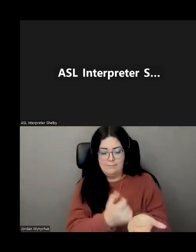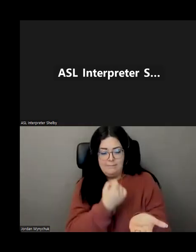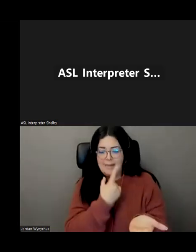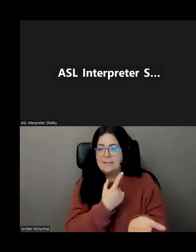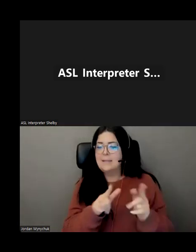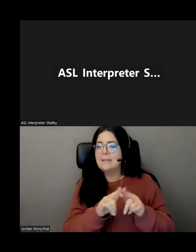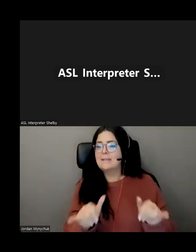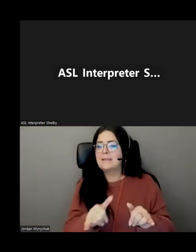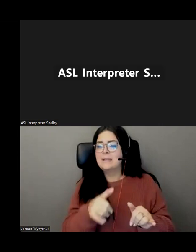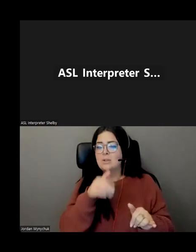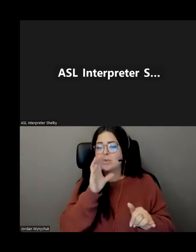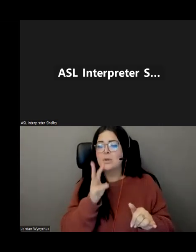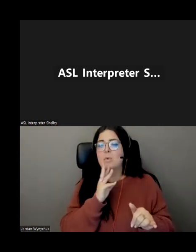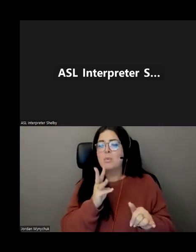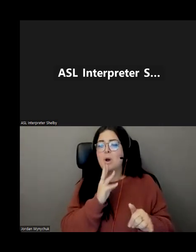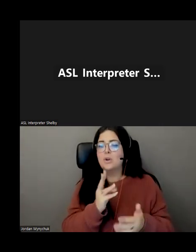them